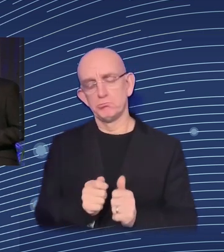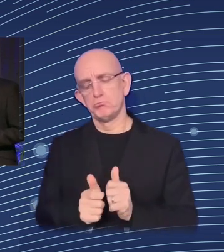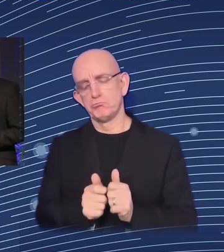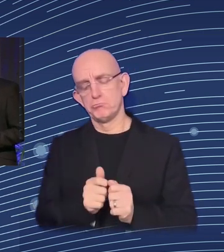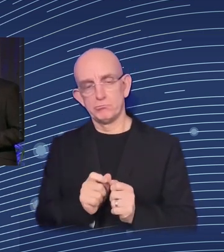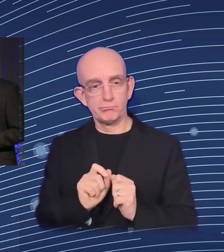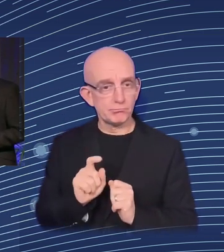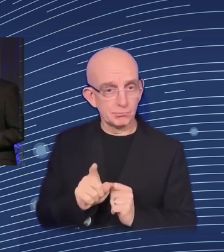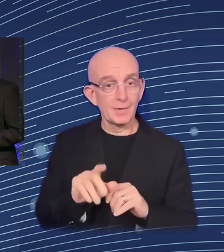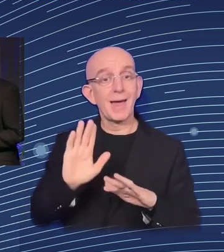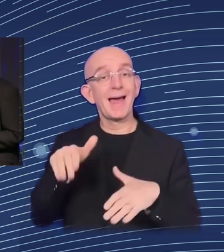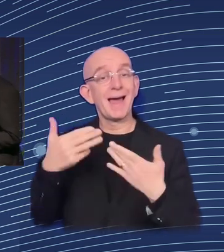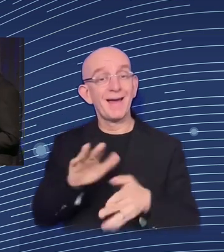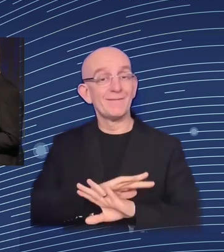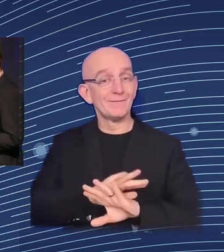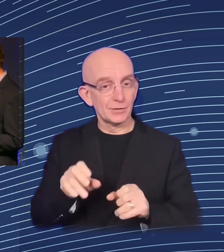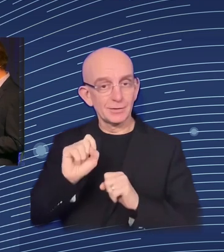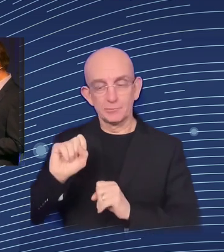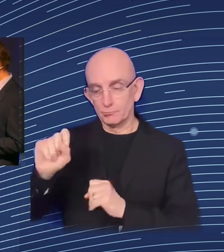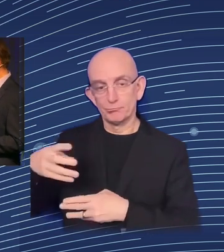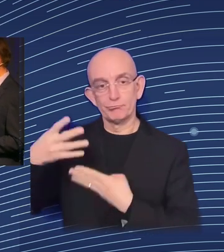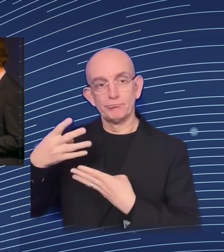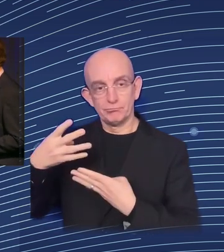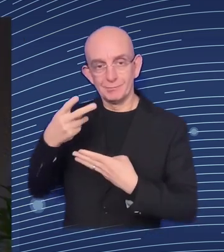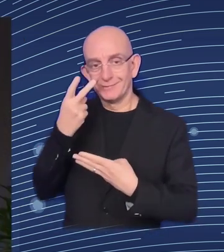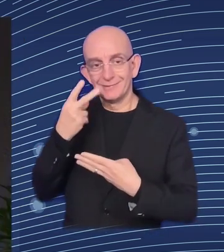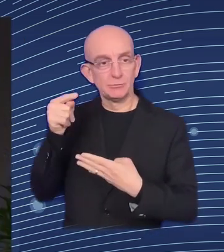So, now, let's give it a start. Cinzia, the floor is yours.